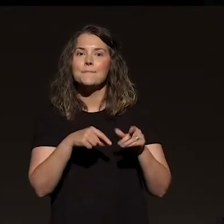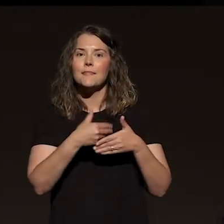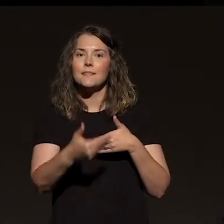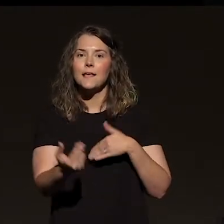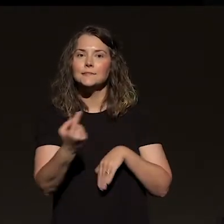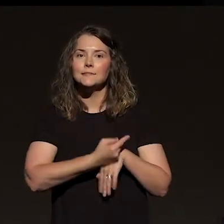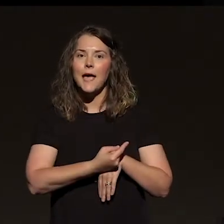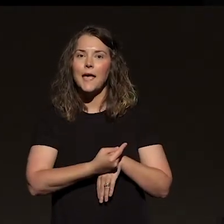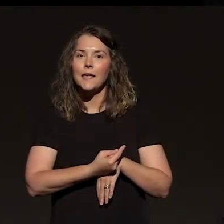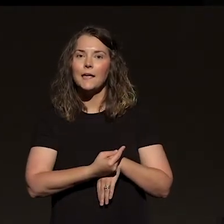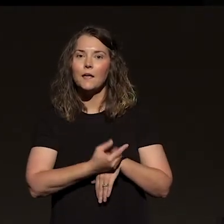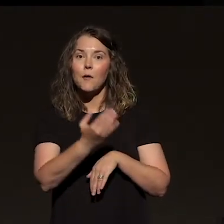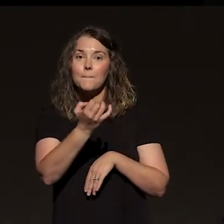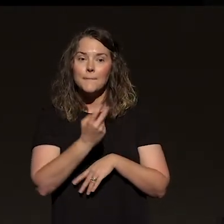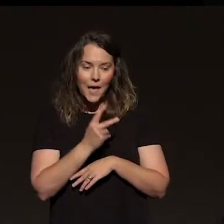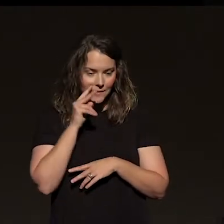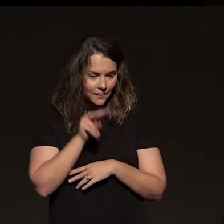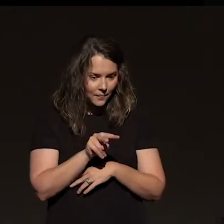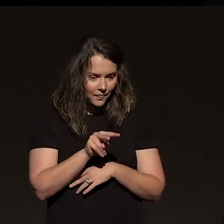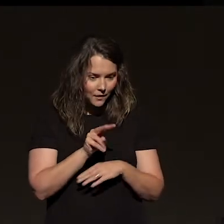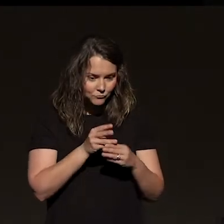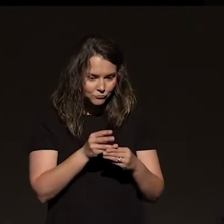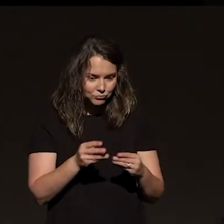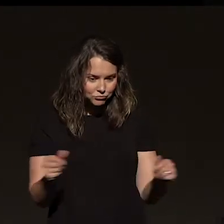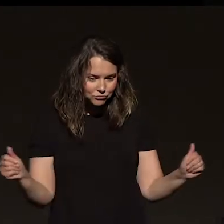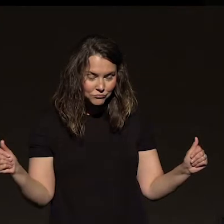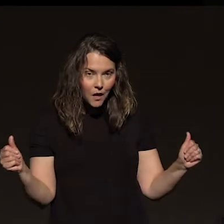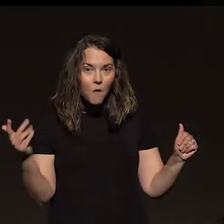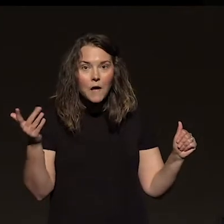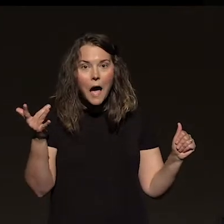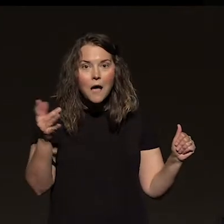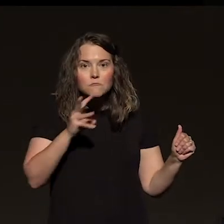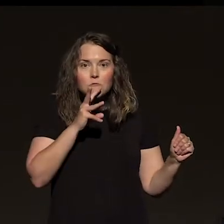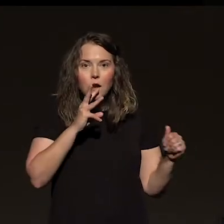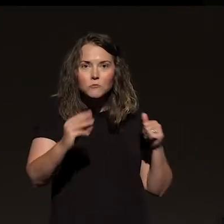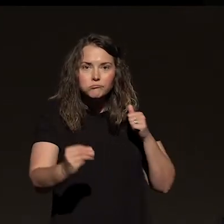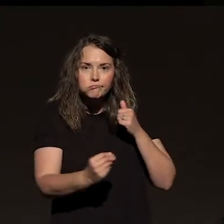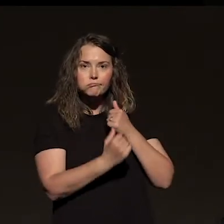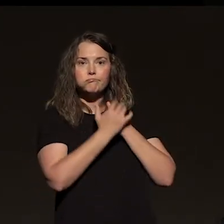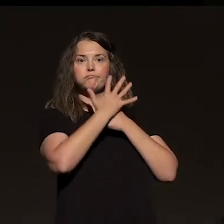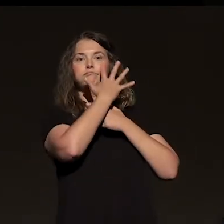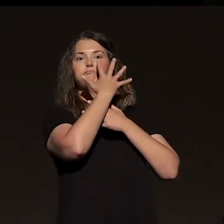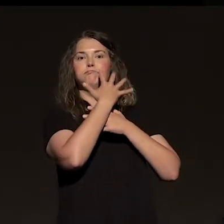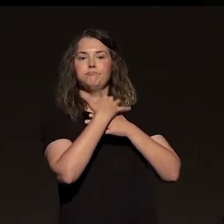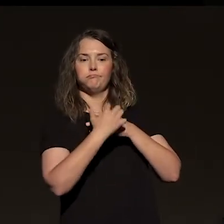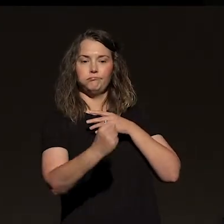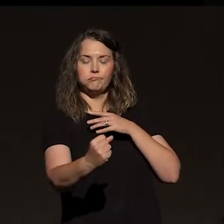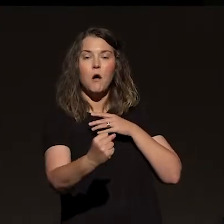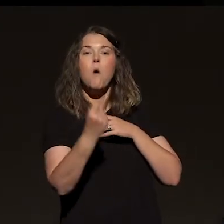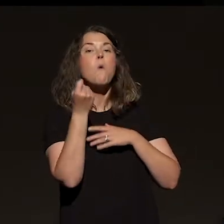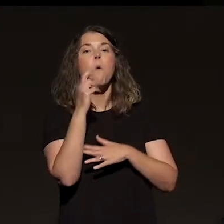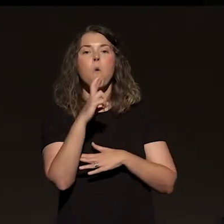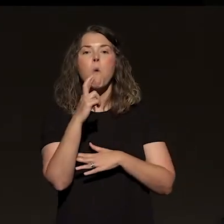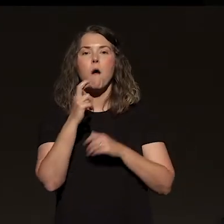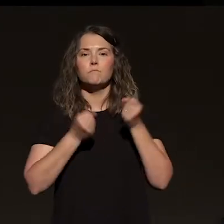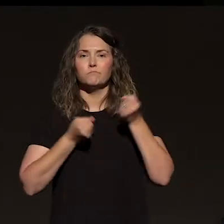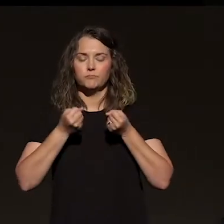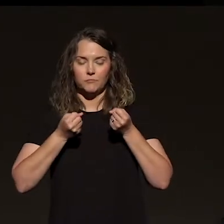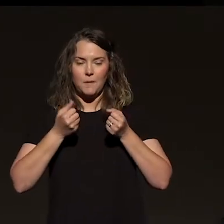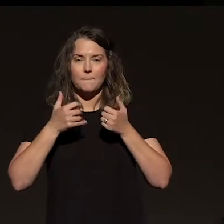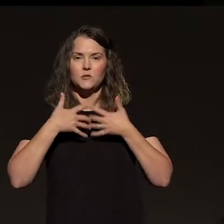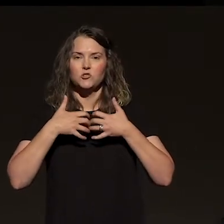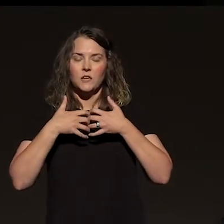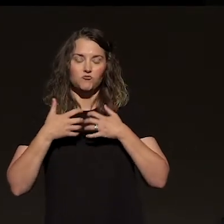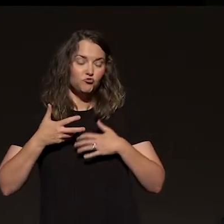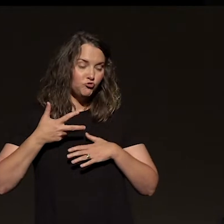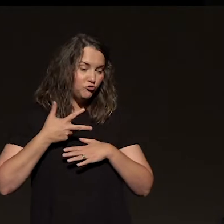and it's gone. Why? Because either the tide comes in and washes it all away or some tractor comes down the beach with this thing that chews up everything